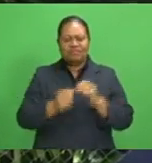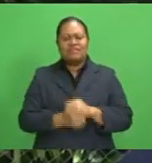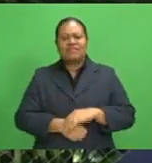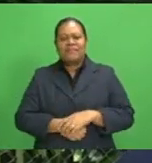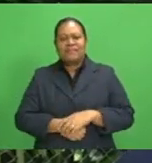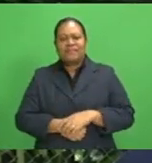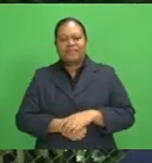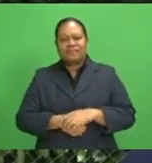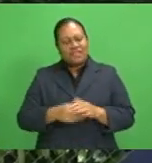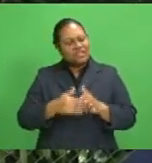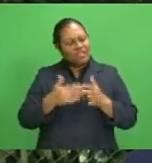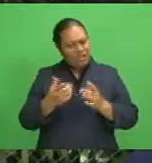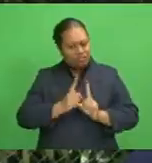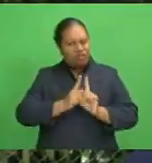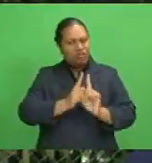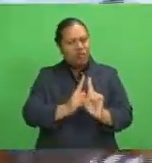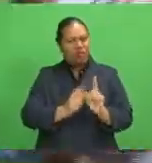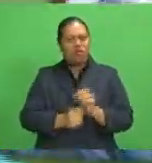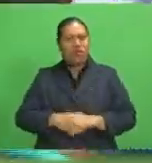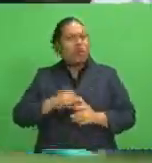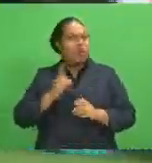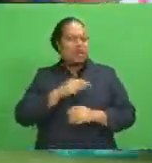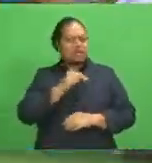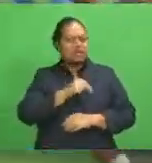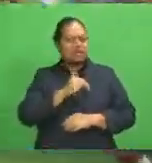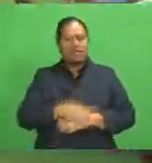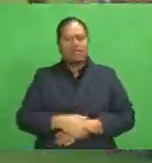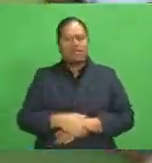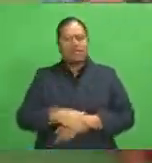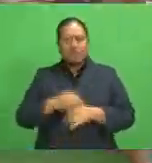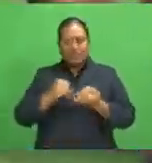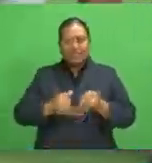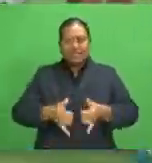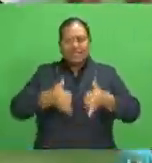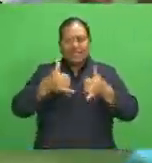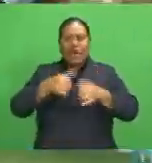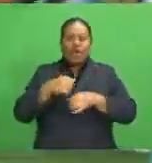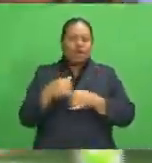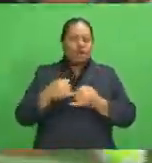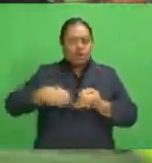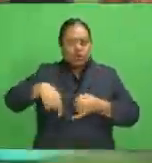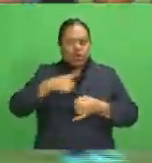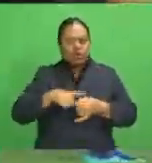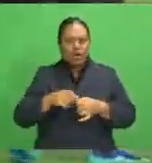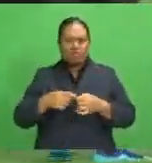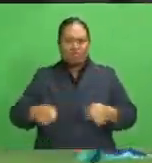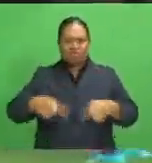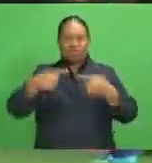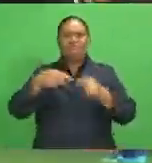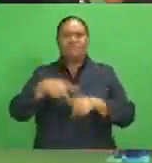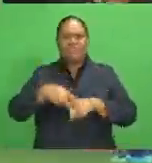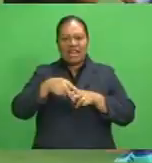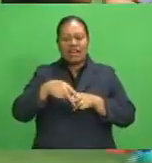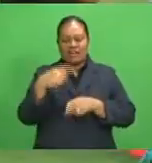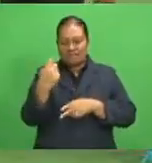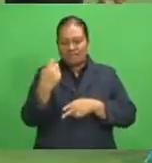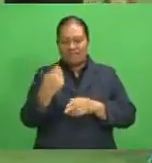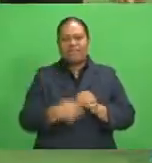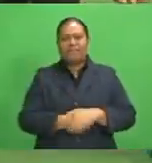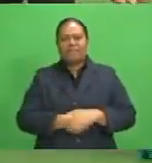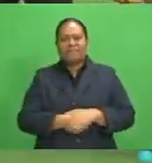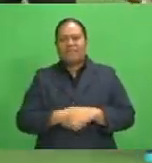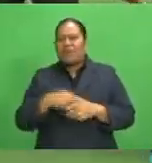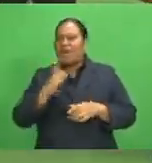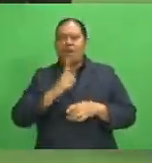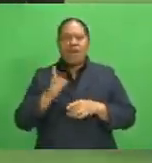we are keen to make sure that we follow those. Defending Skipper Cup champion Suva will play Nandonga in the first round in a month's time. And what